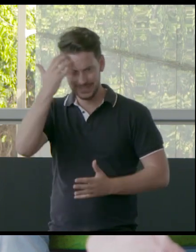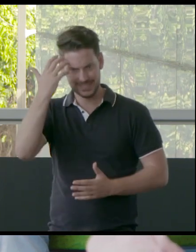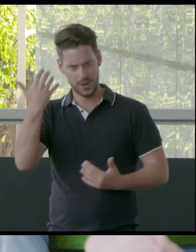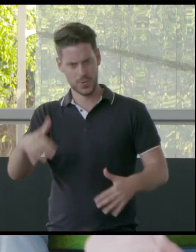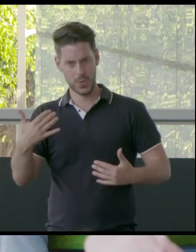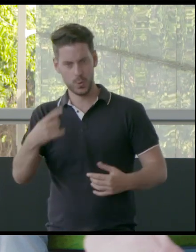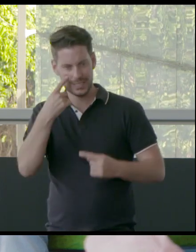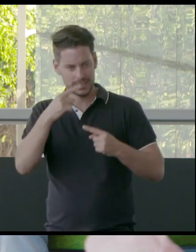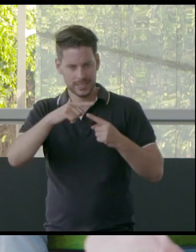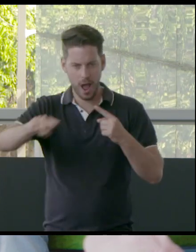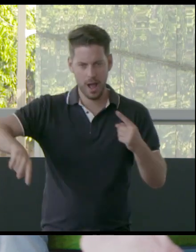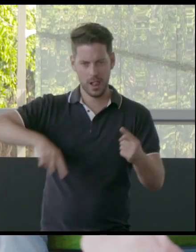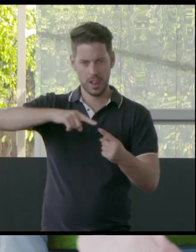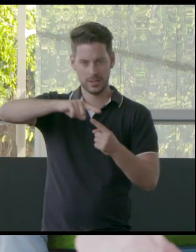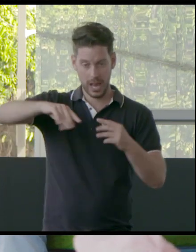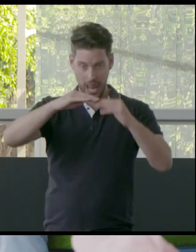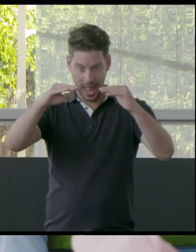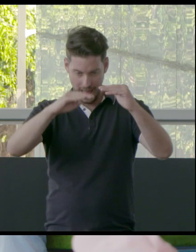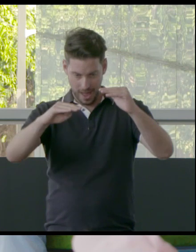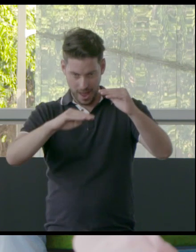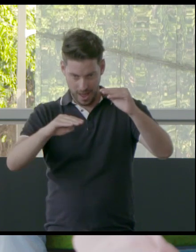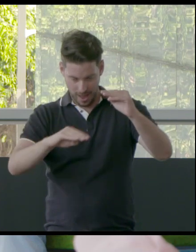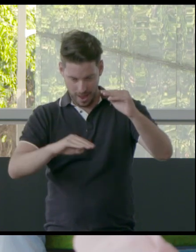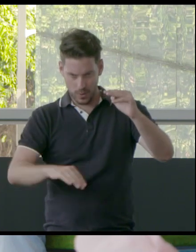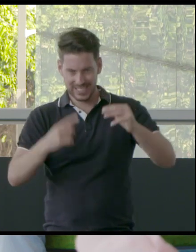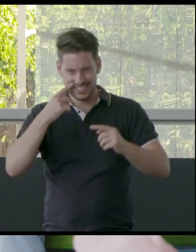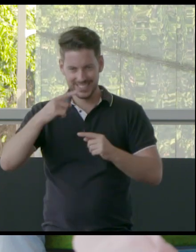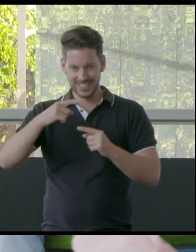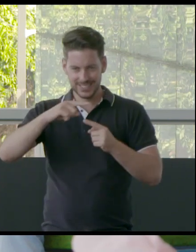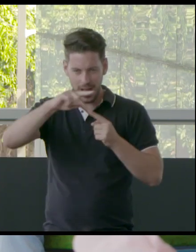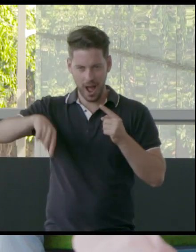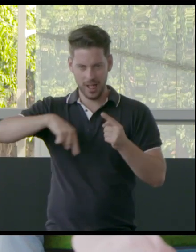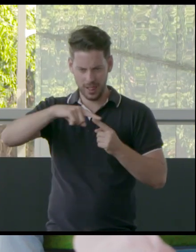cycles in those layers. Really sophisticated.